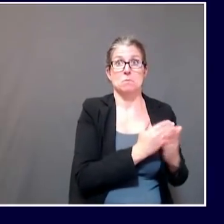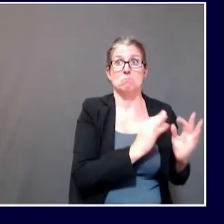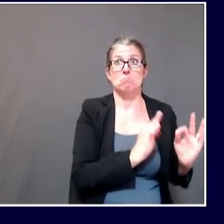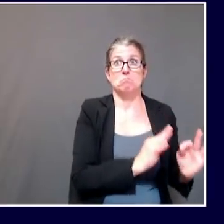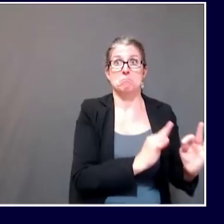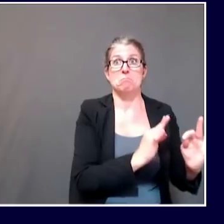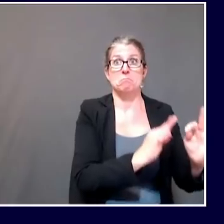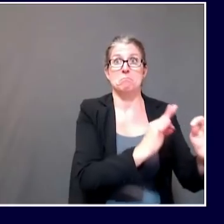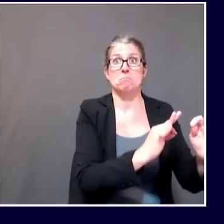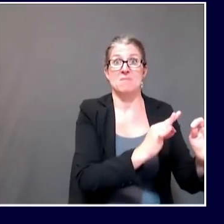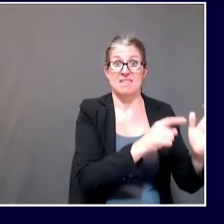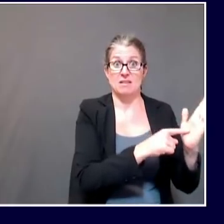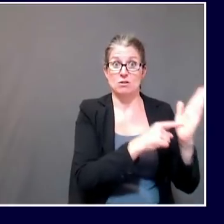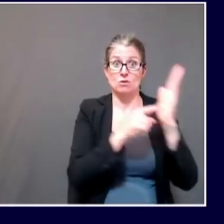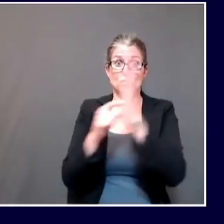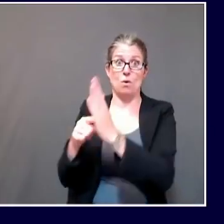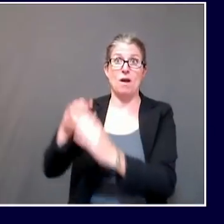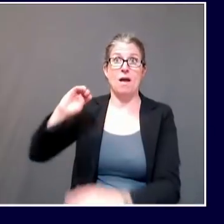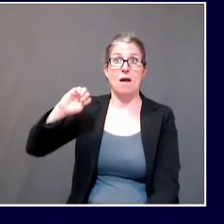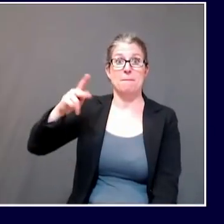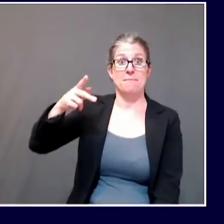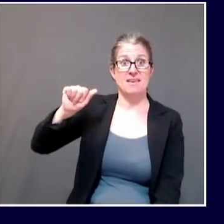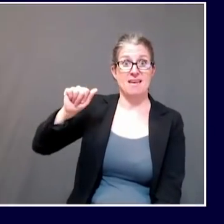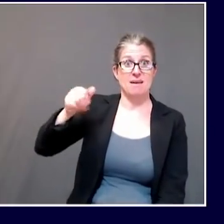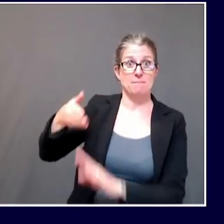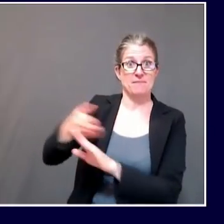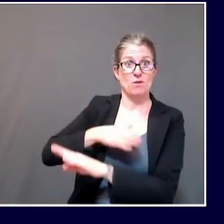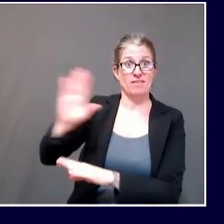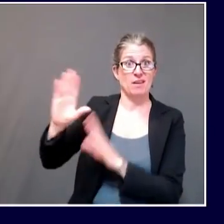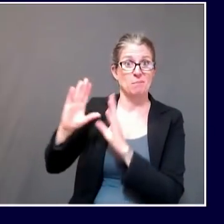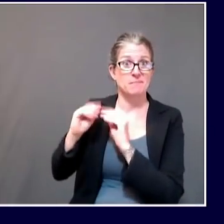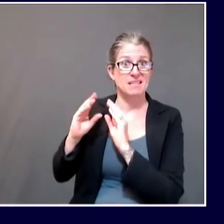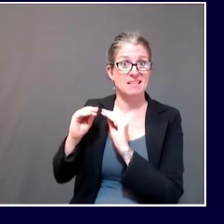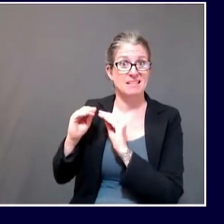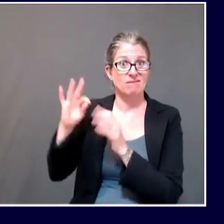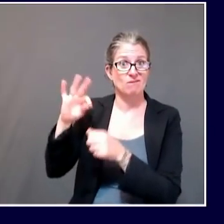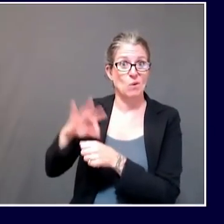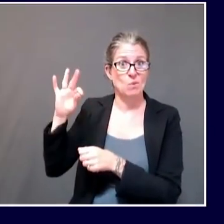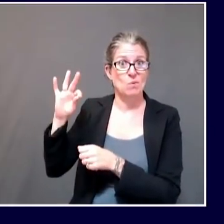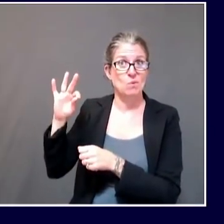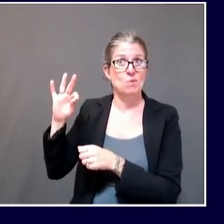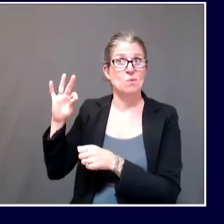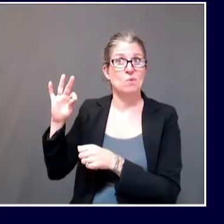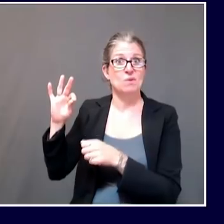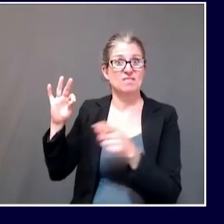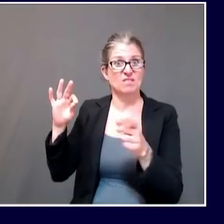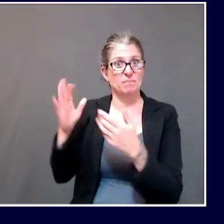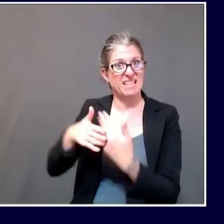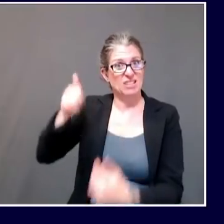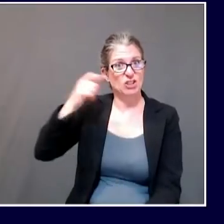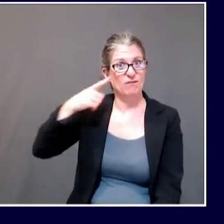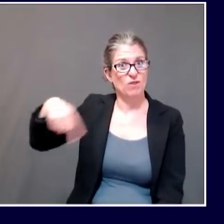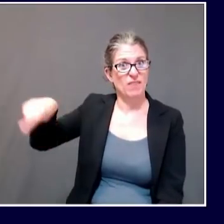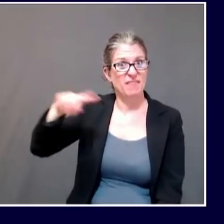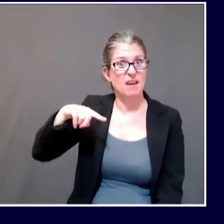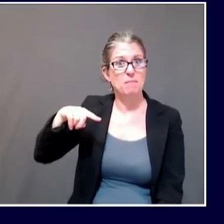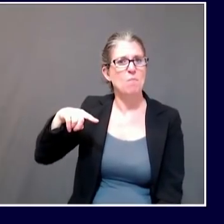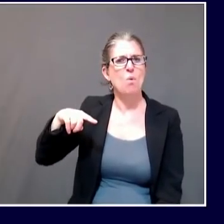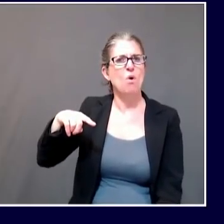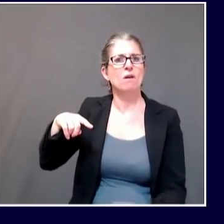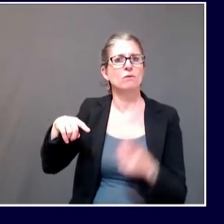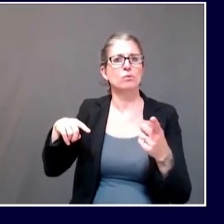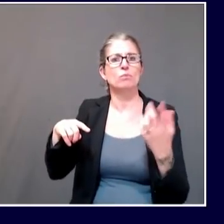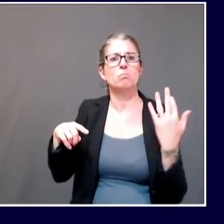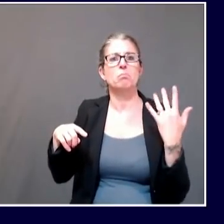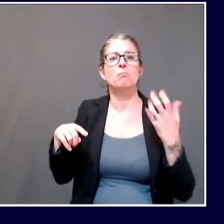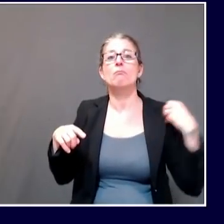decision easier in the way that they released their guidelines or was it always the plan to have that come out after they released